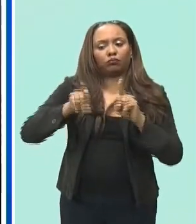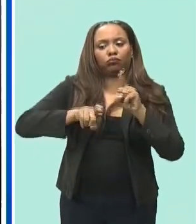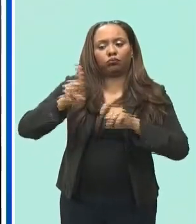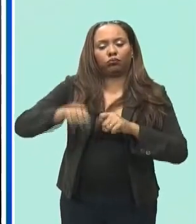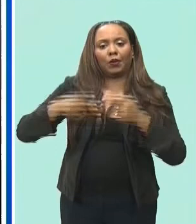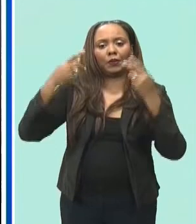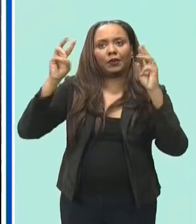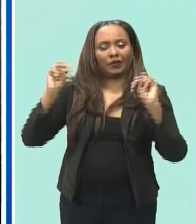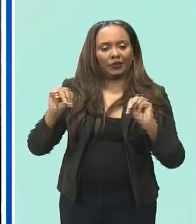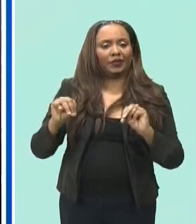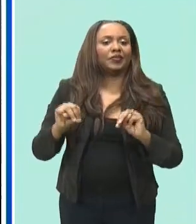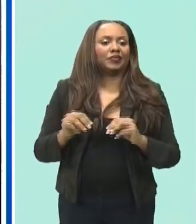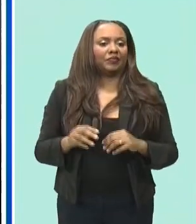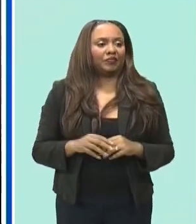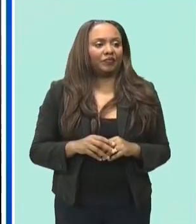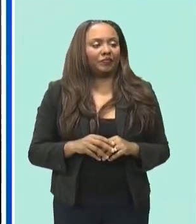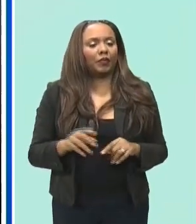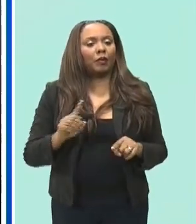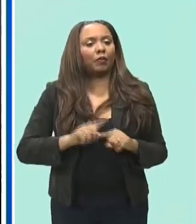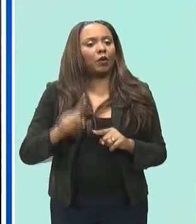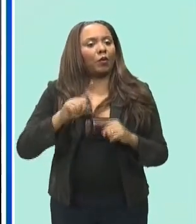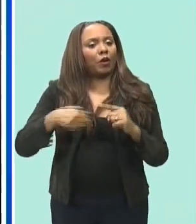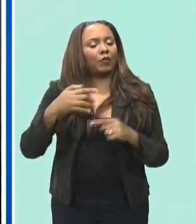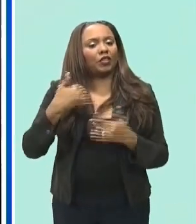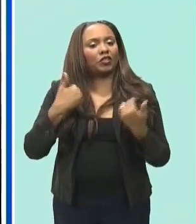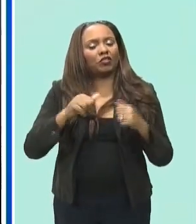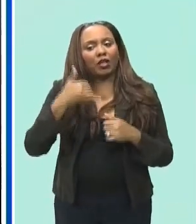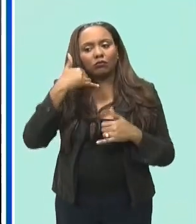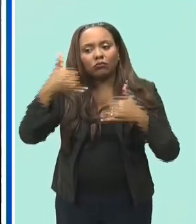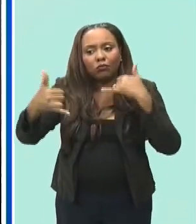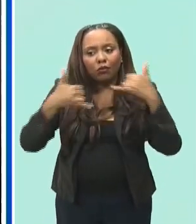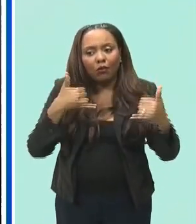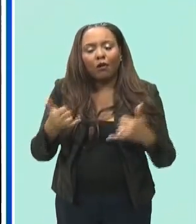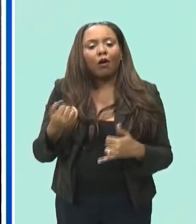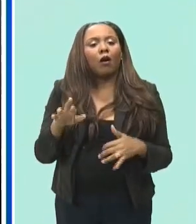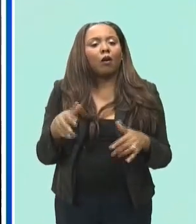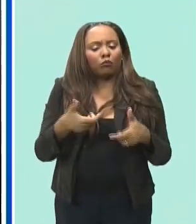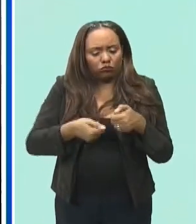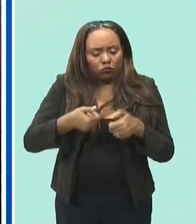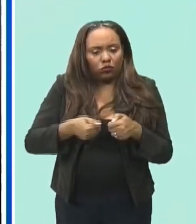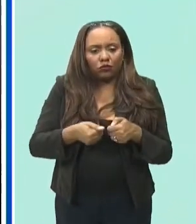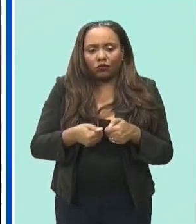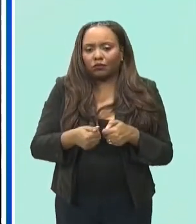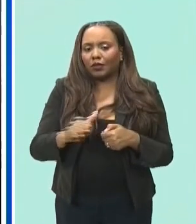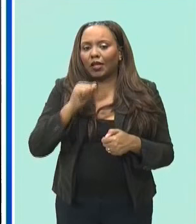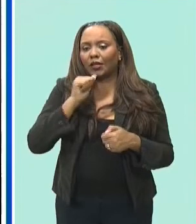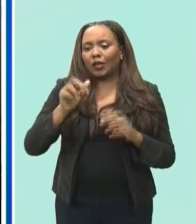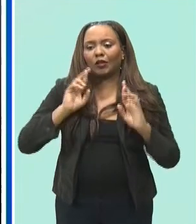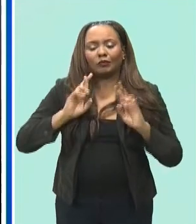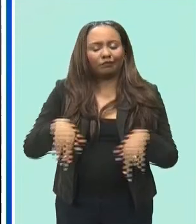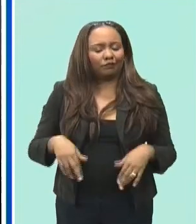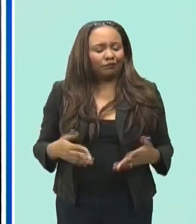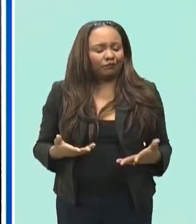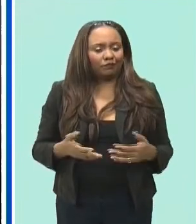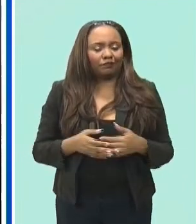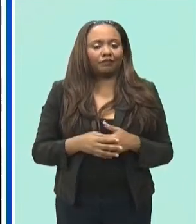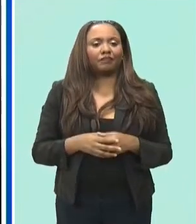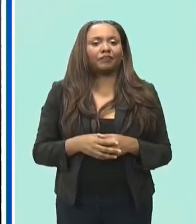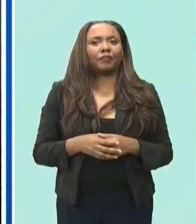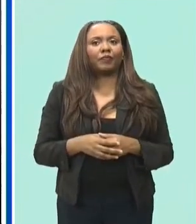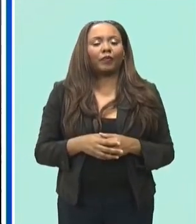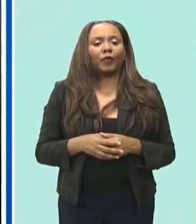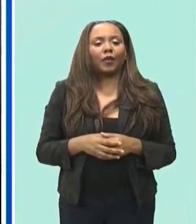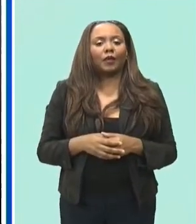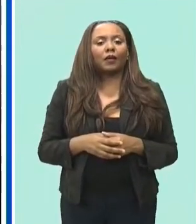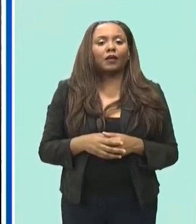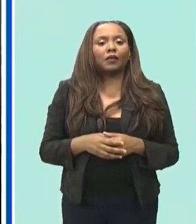rowley however all calls and messages via whatsapp were unsuccessful according to information from